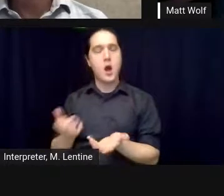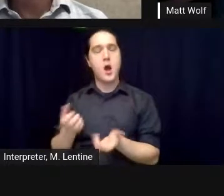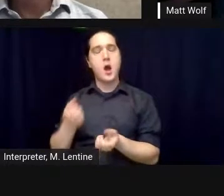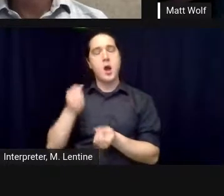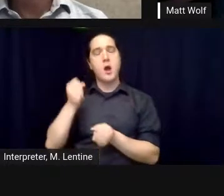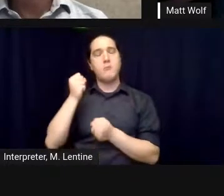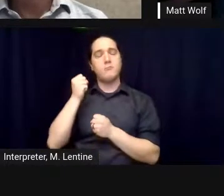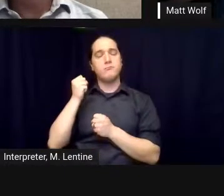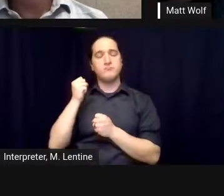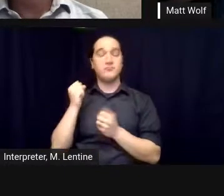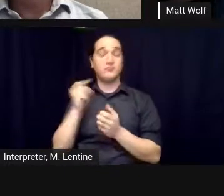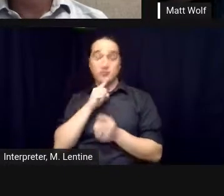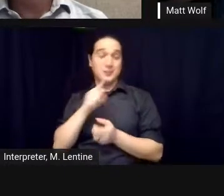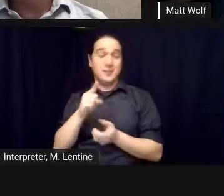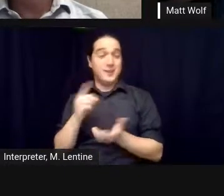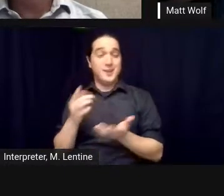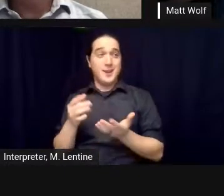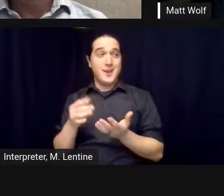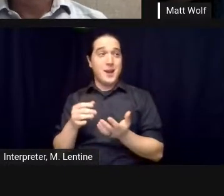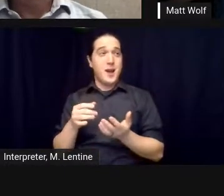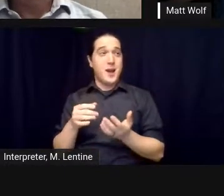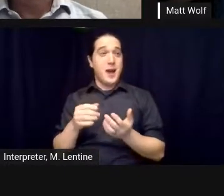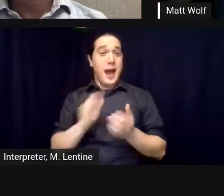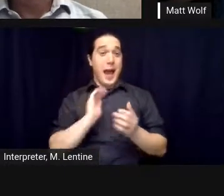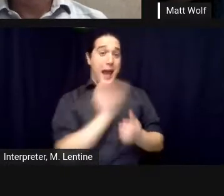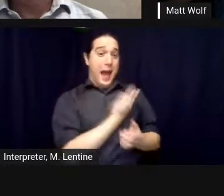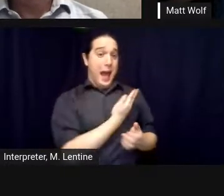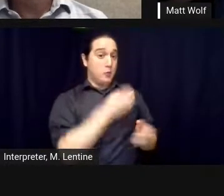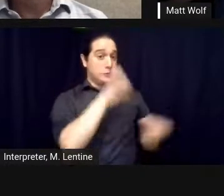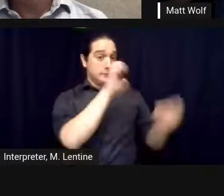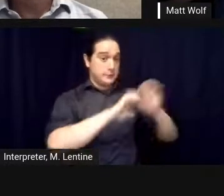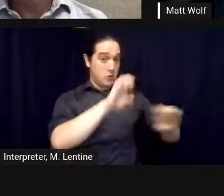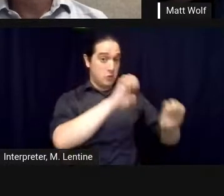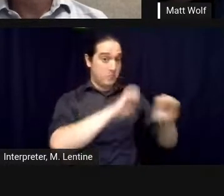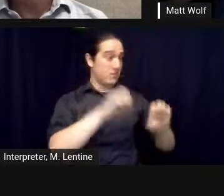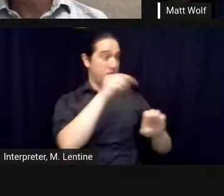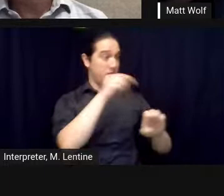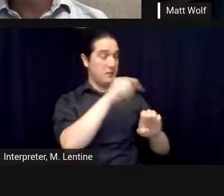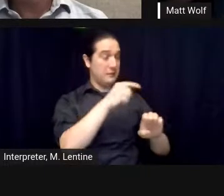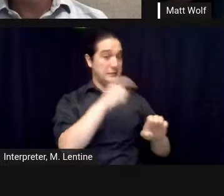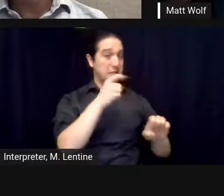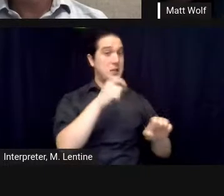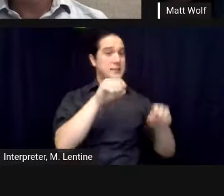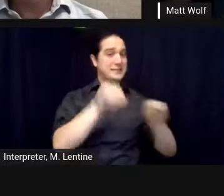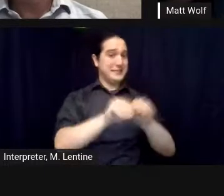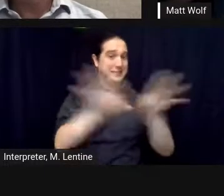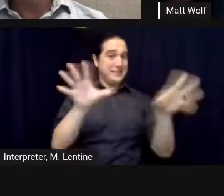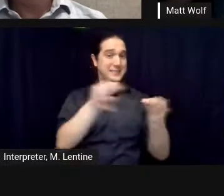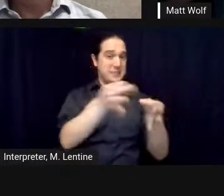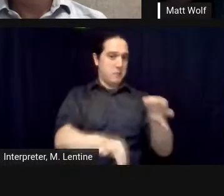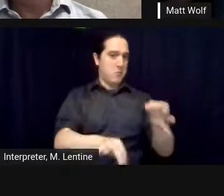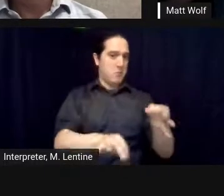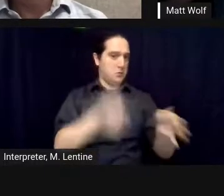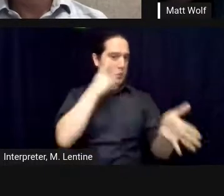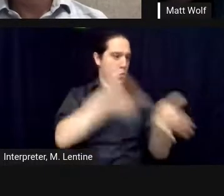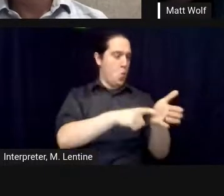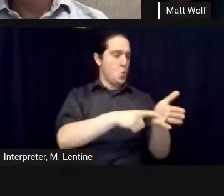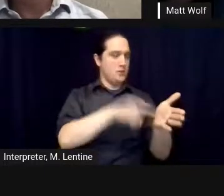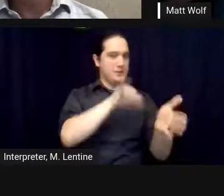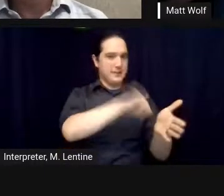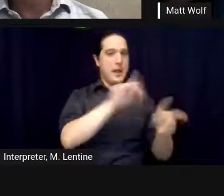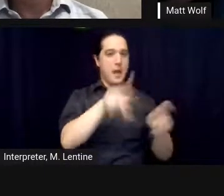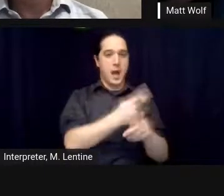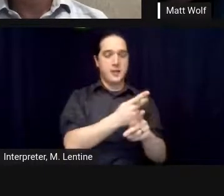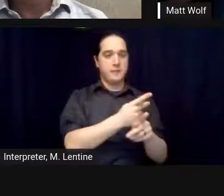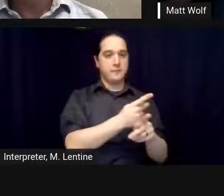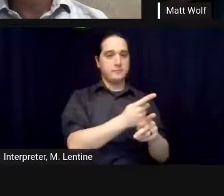say what is causing that pollution so you know one of the lessons that i really take from bias for two is that